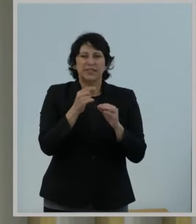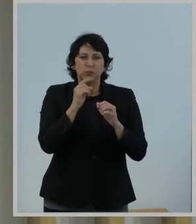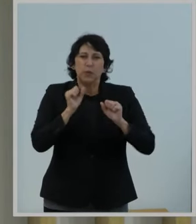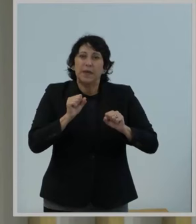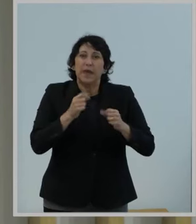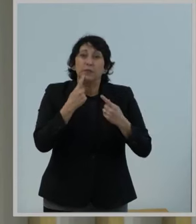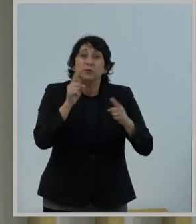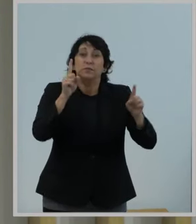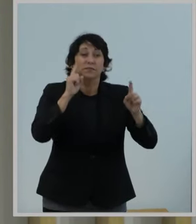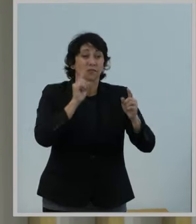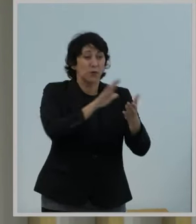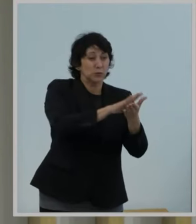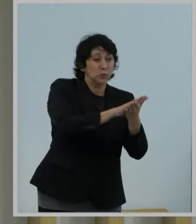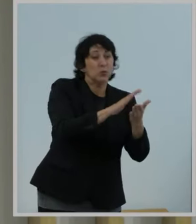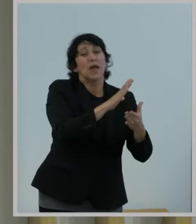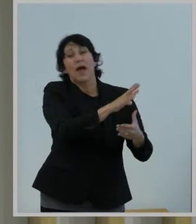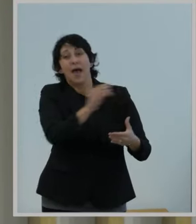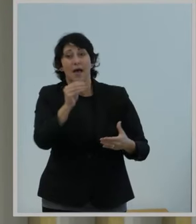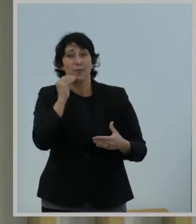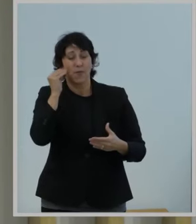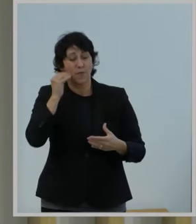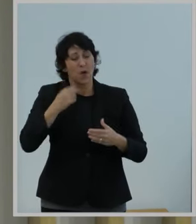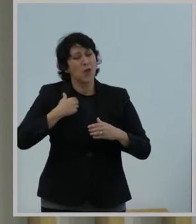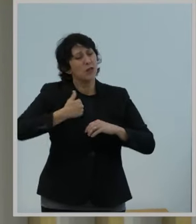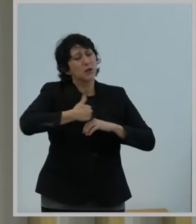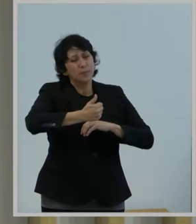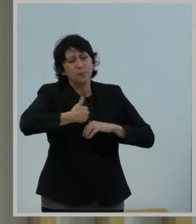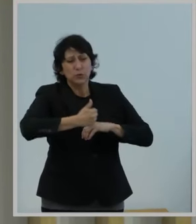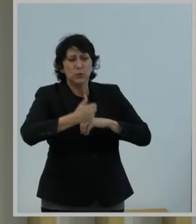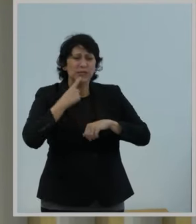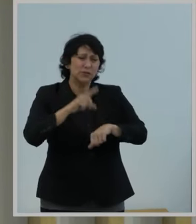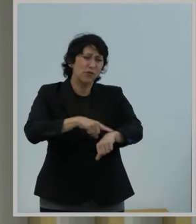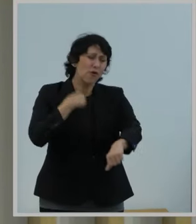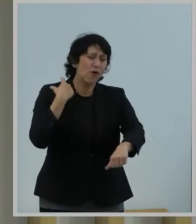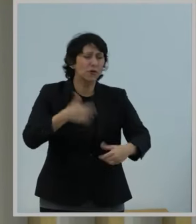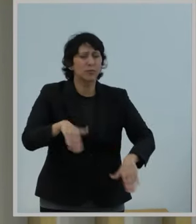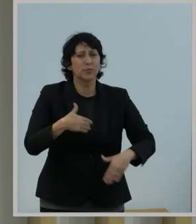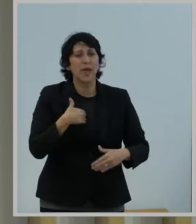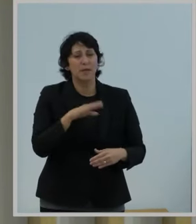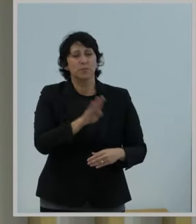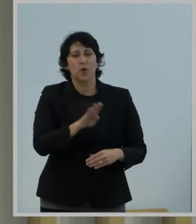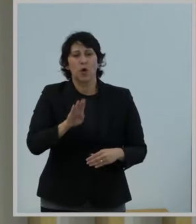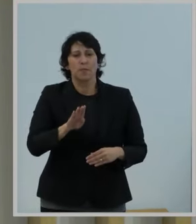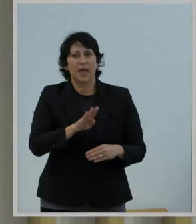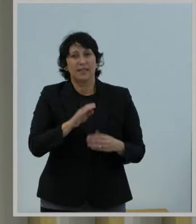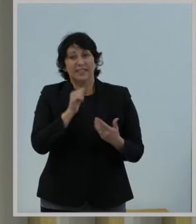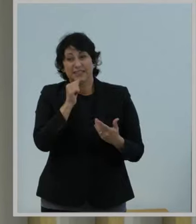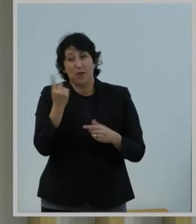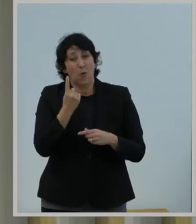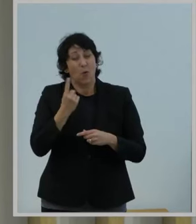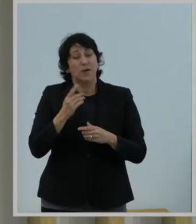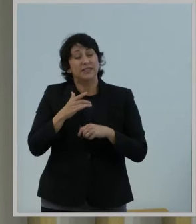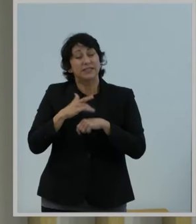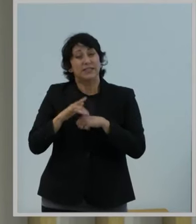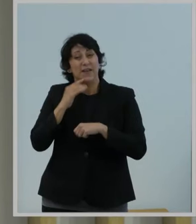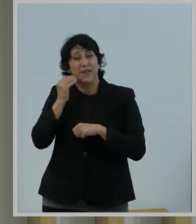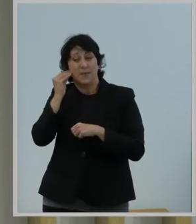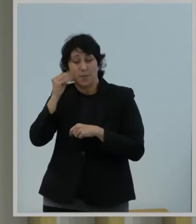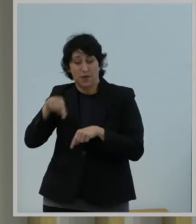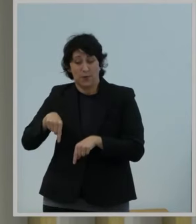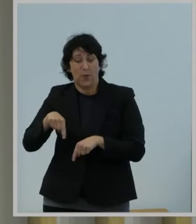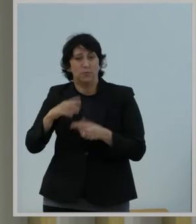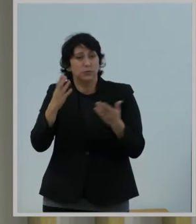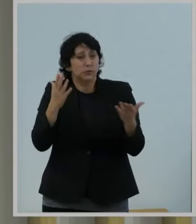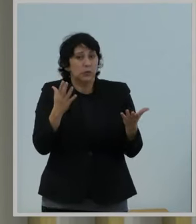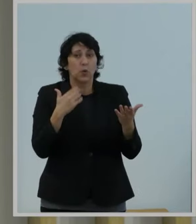in rural areas where commutes to school are long and we all know broadband is not always available. It's no wonder then